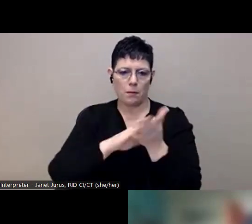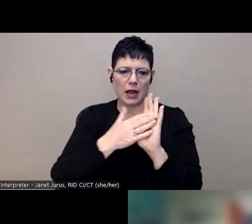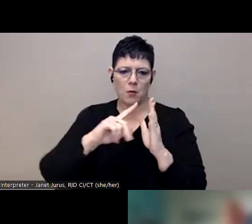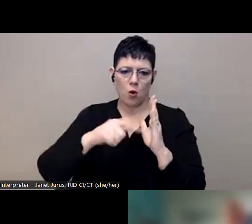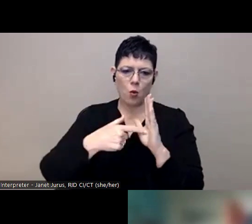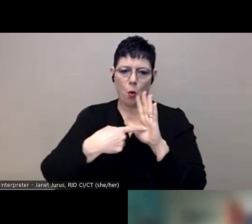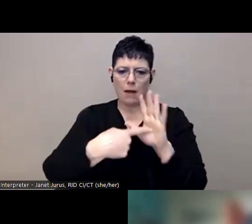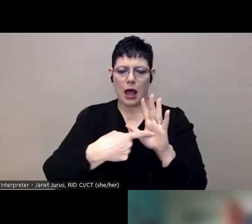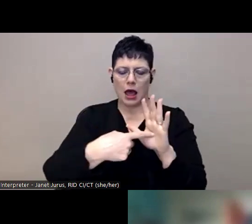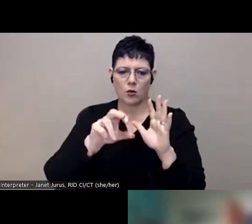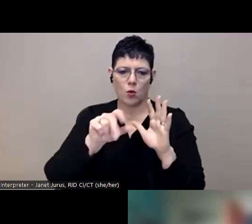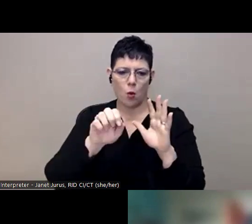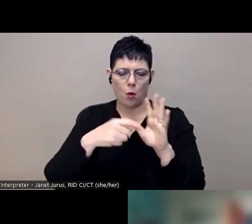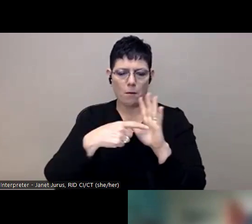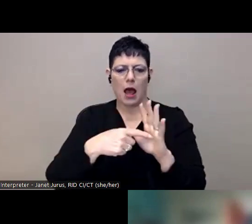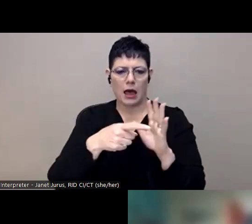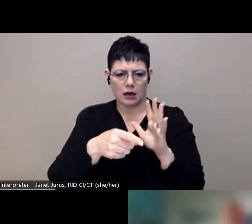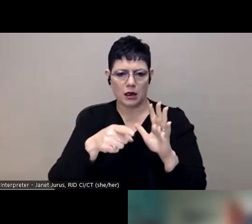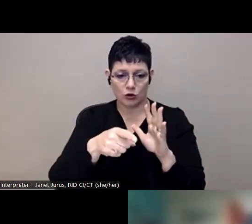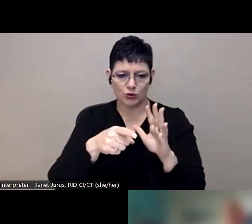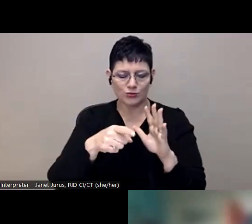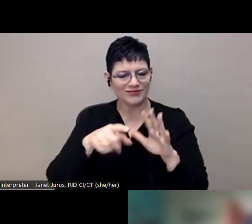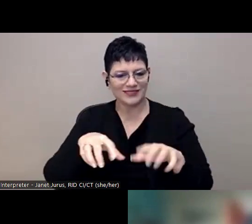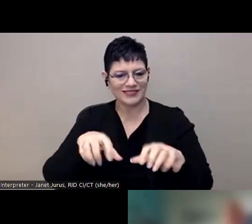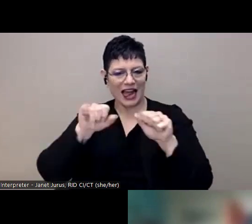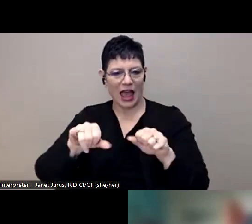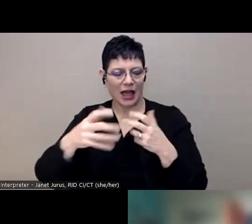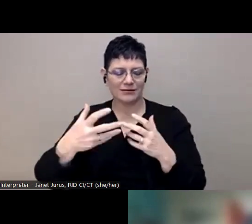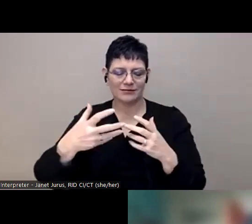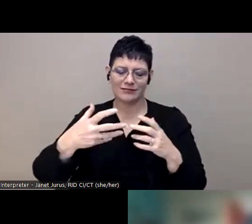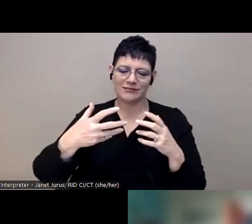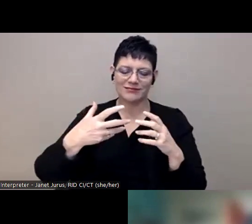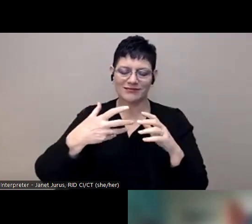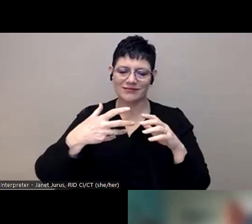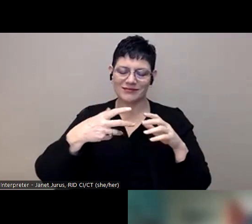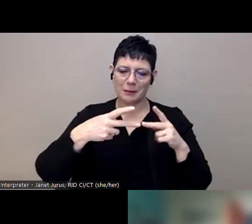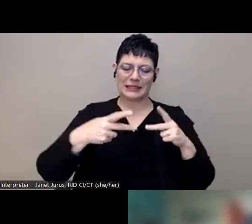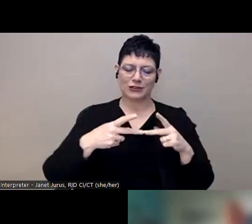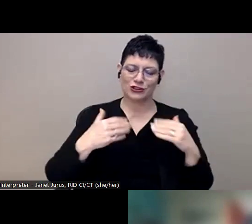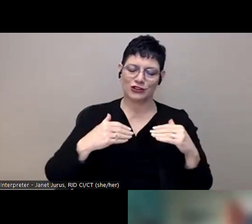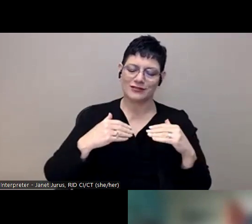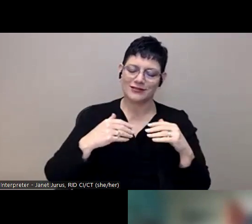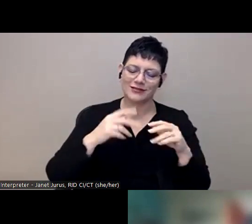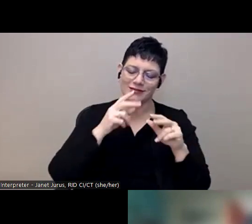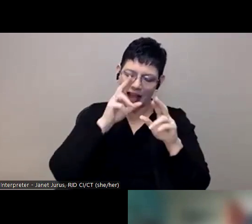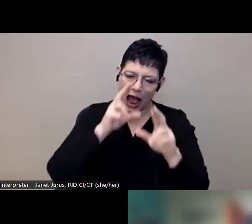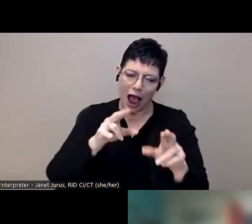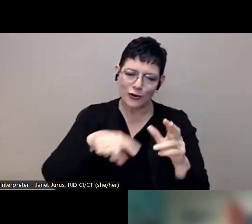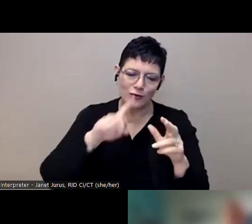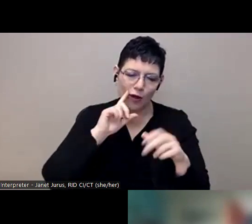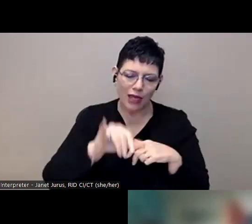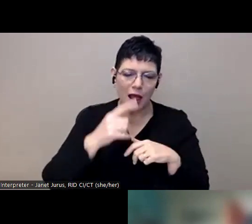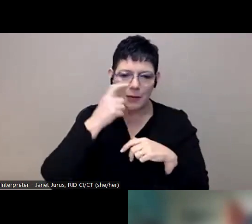um, step up in that way is, is very admirable. I know too, we had one comment in the chat that I loved that said,